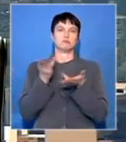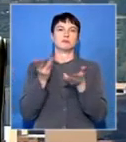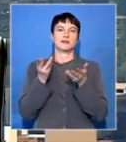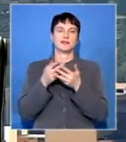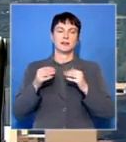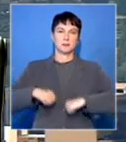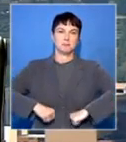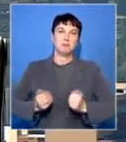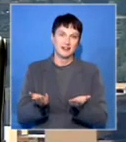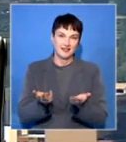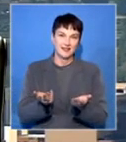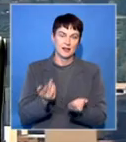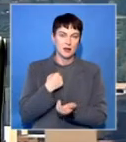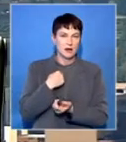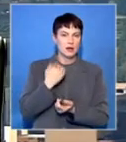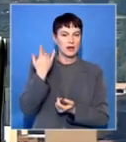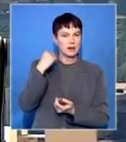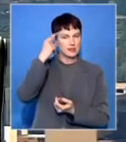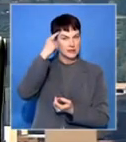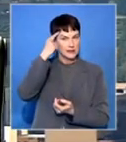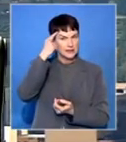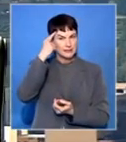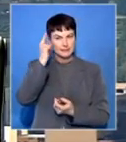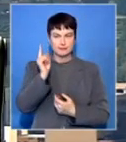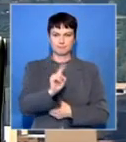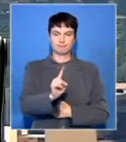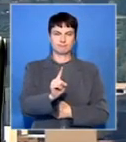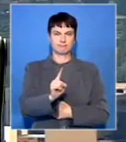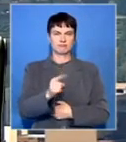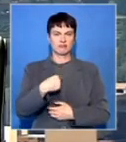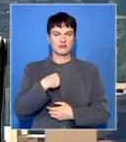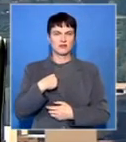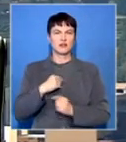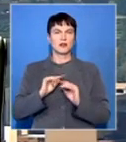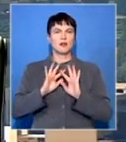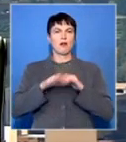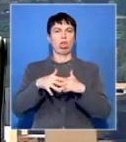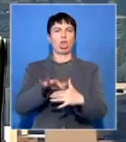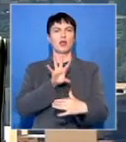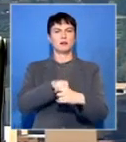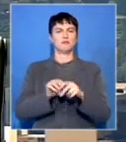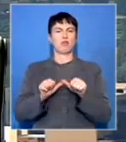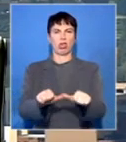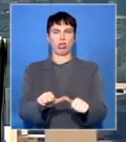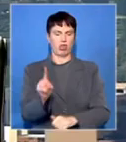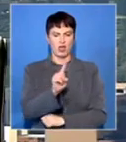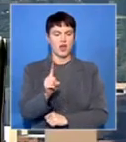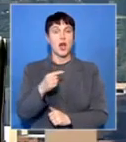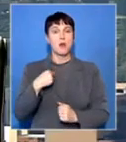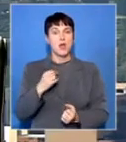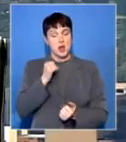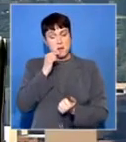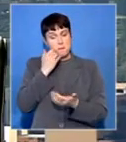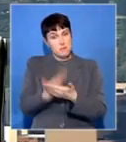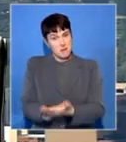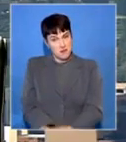someone was stringing us along, I decided we should leave them to sort themselves